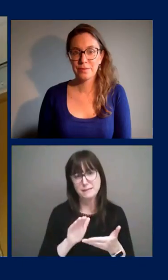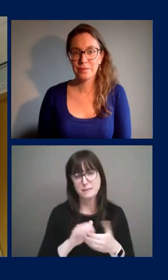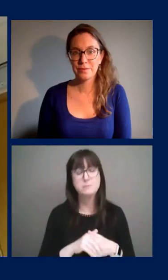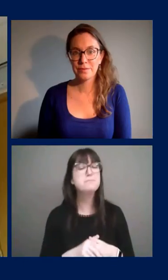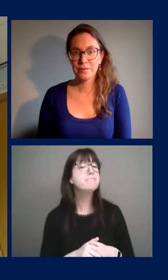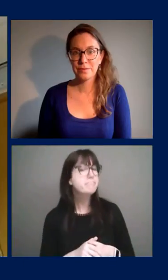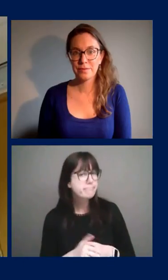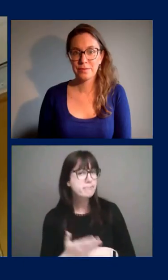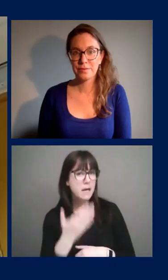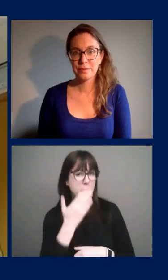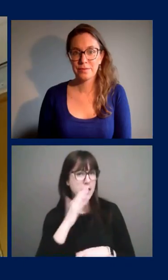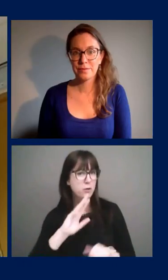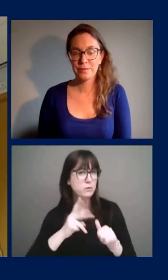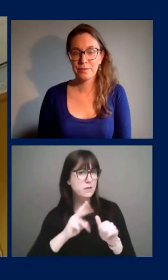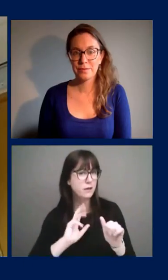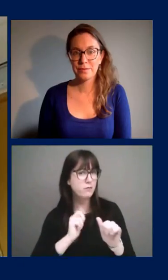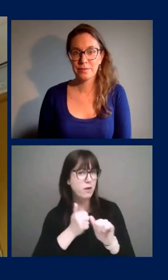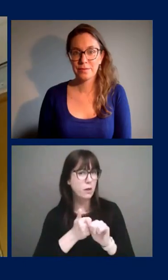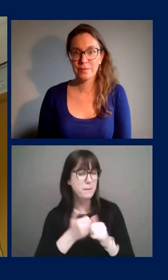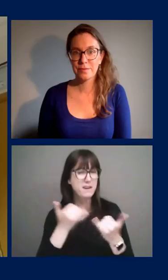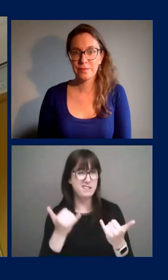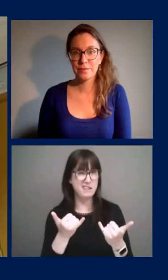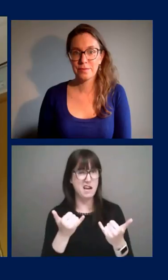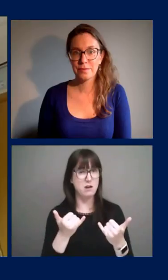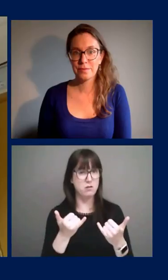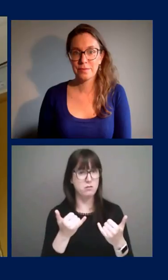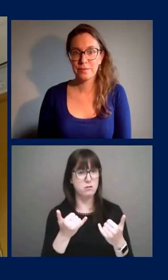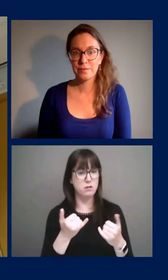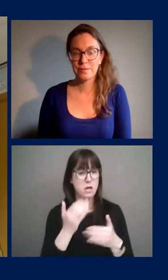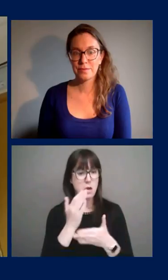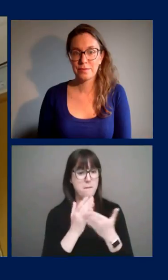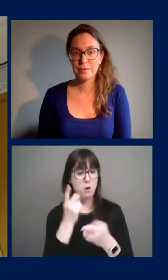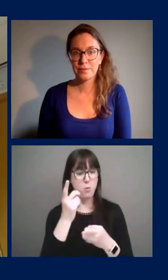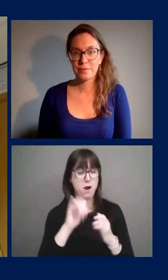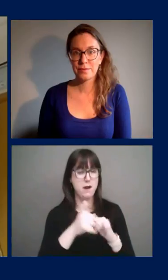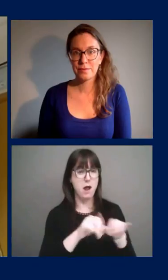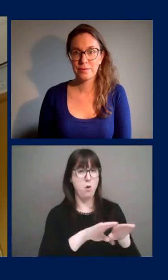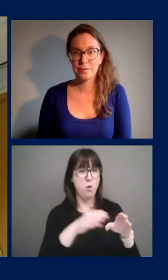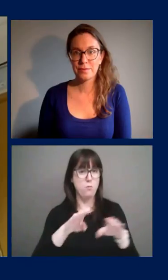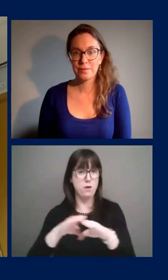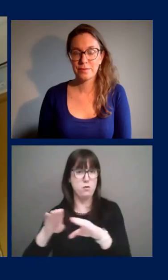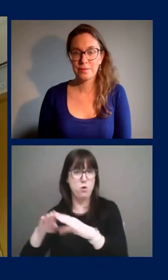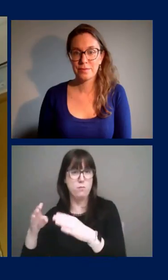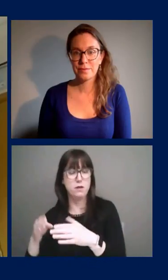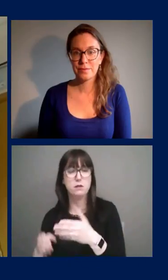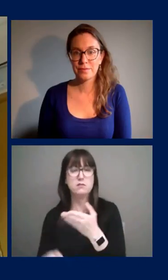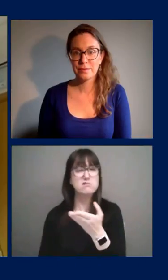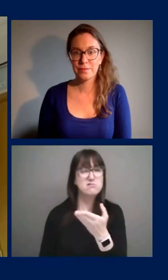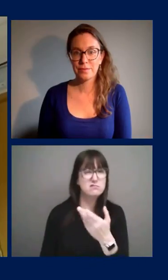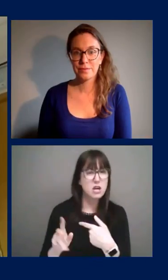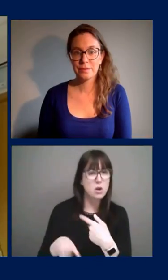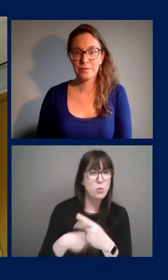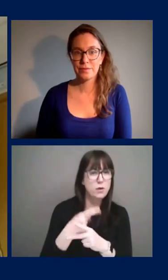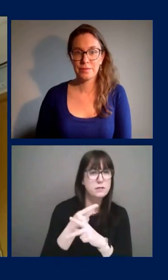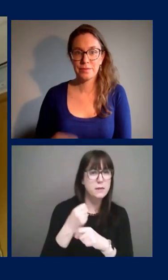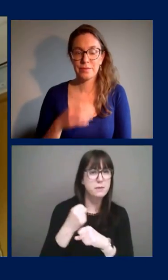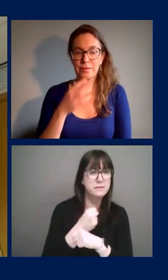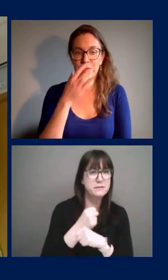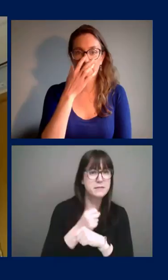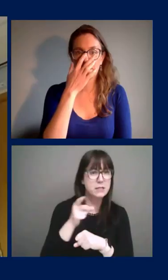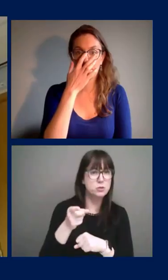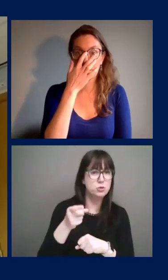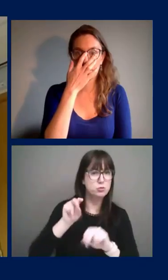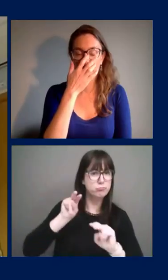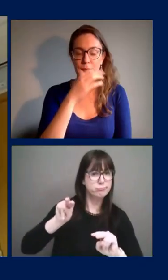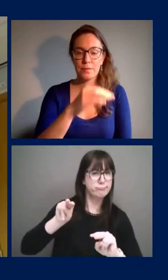on that, uh, as we go into this first phase of reopening, what kind of numbers are you going to be looking for in the